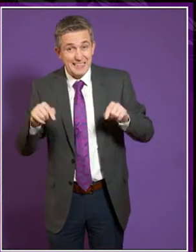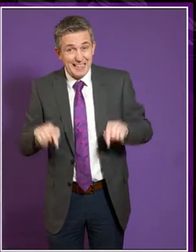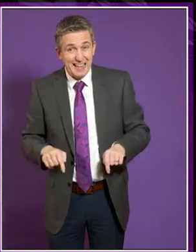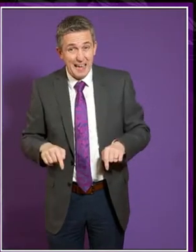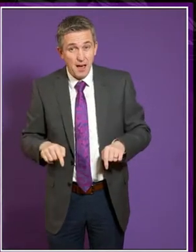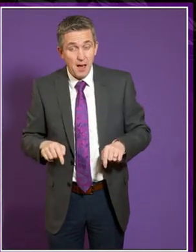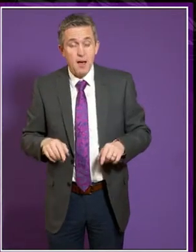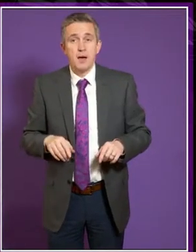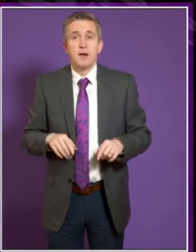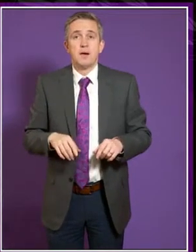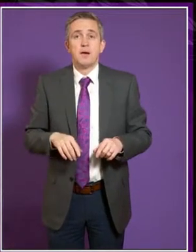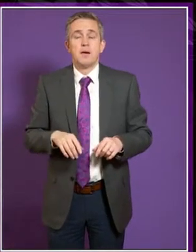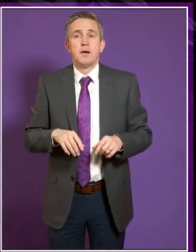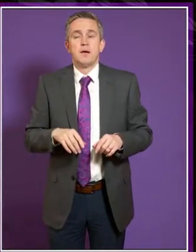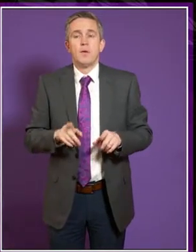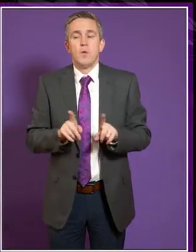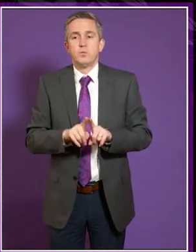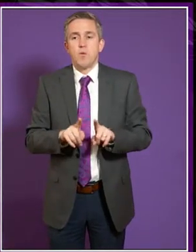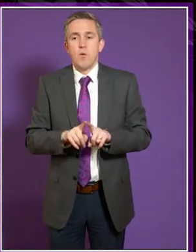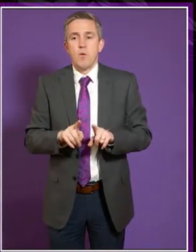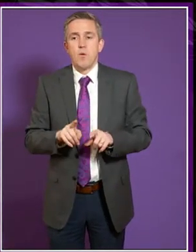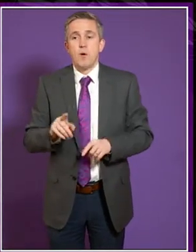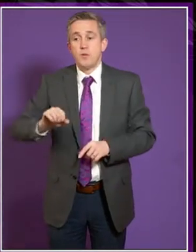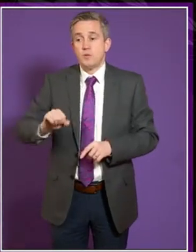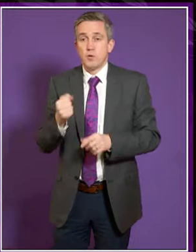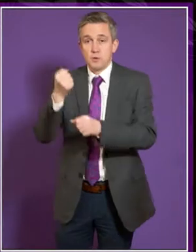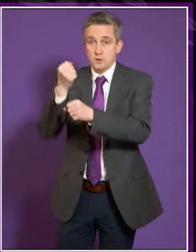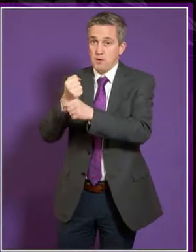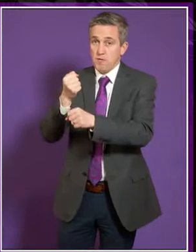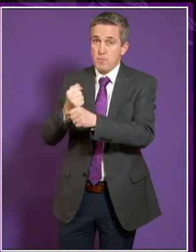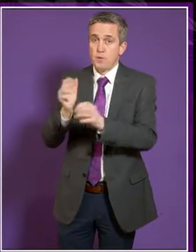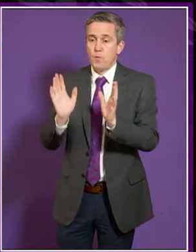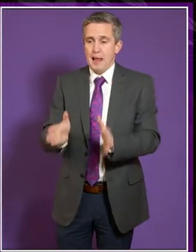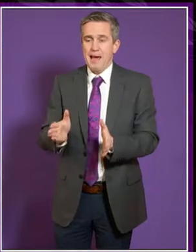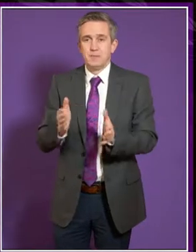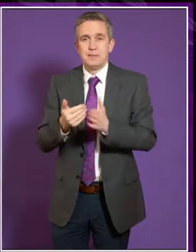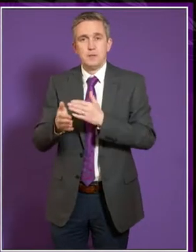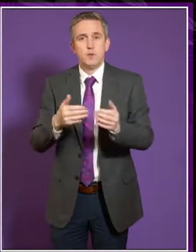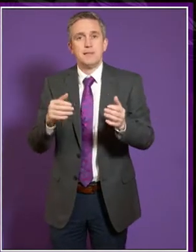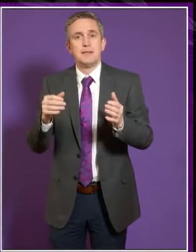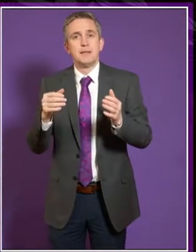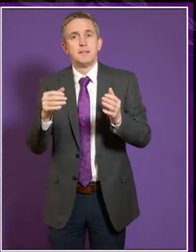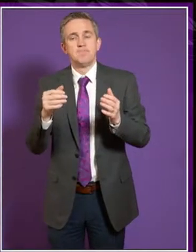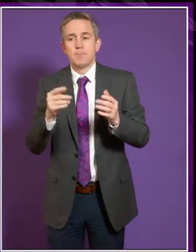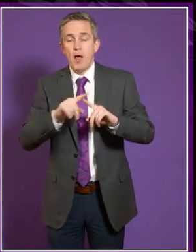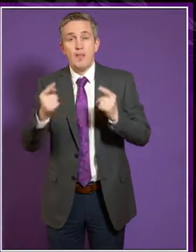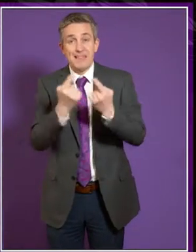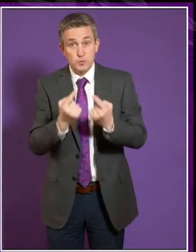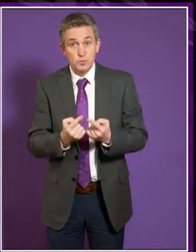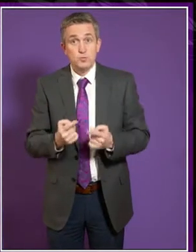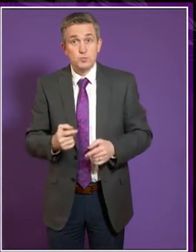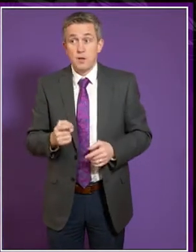And then, of course, finally, there is the issue that the Scottish Government will have to face that currently other UK